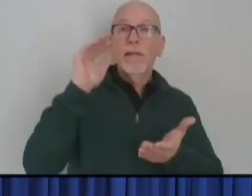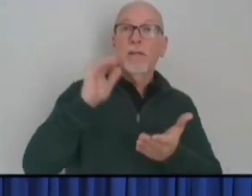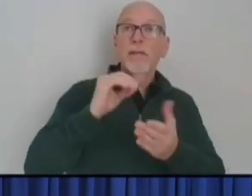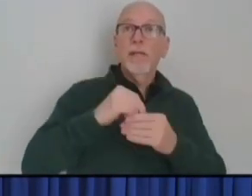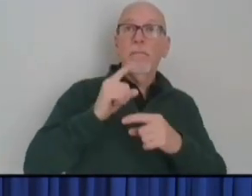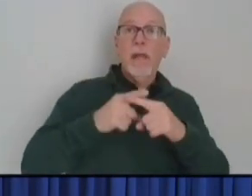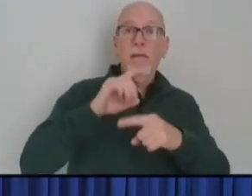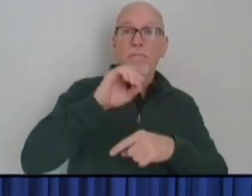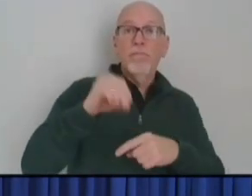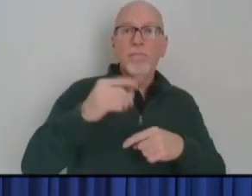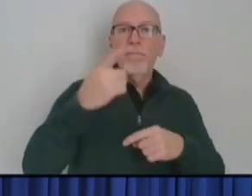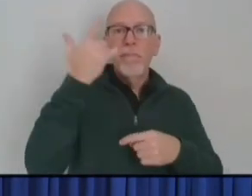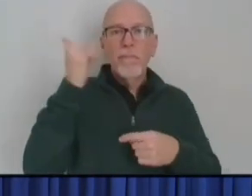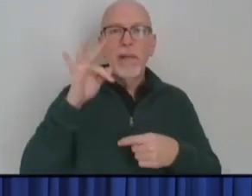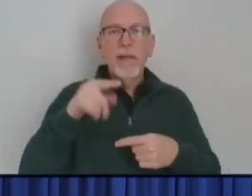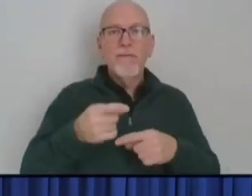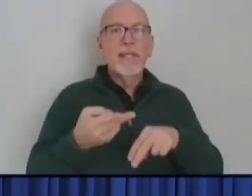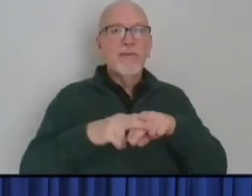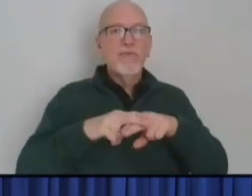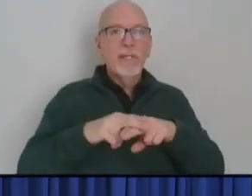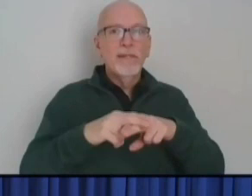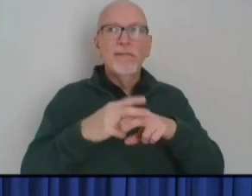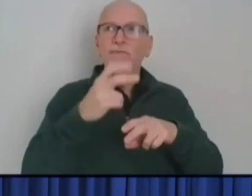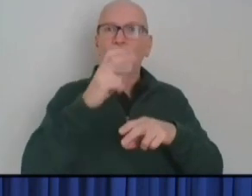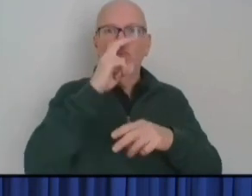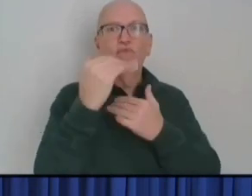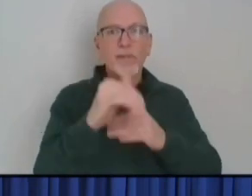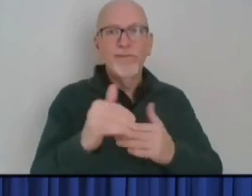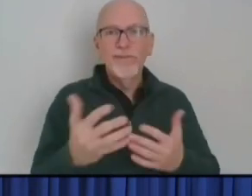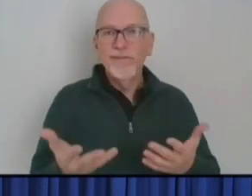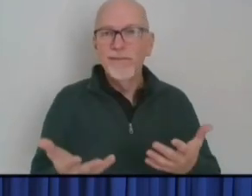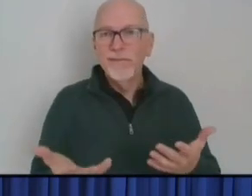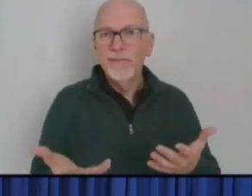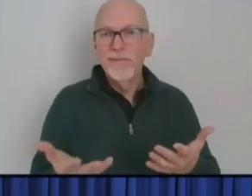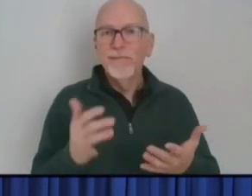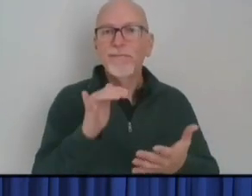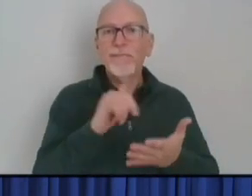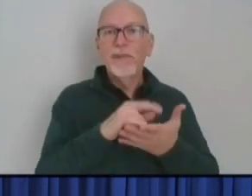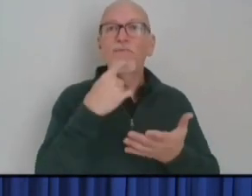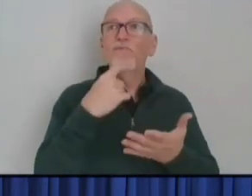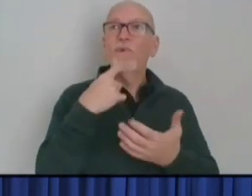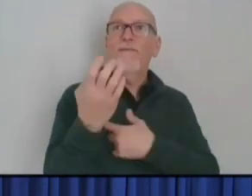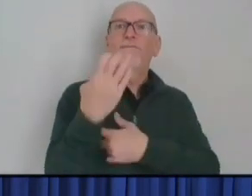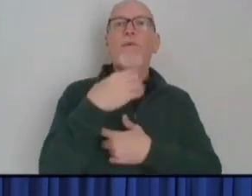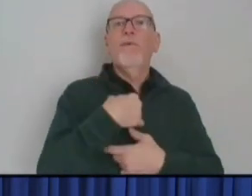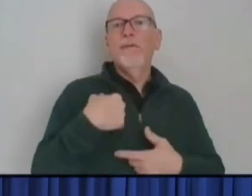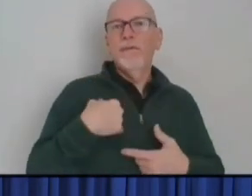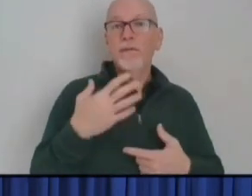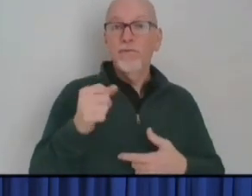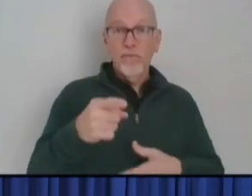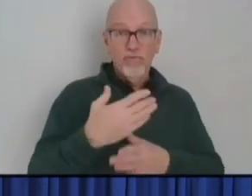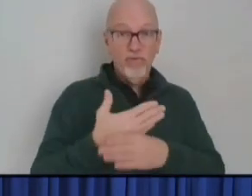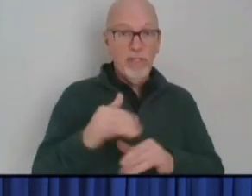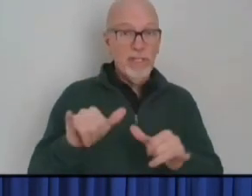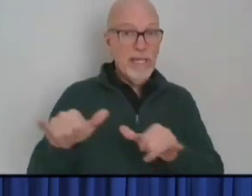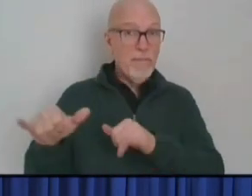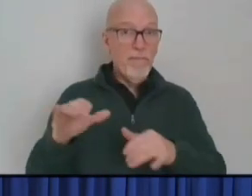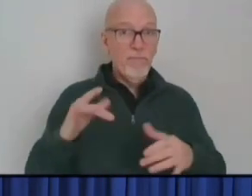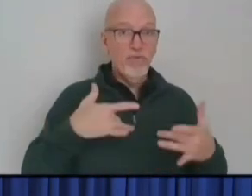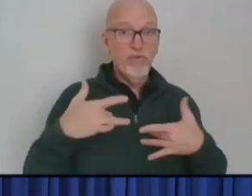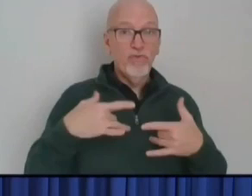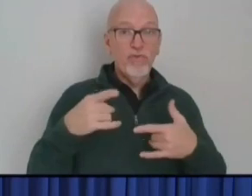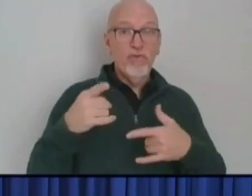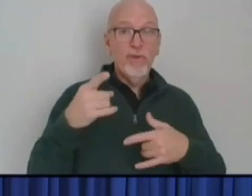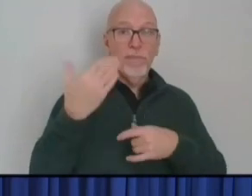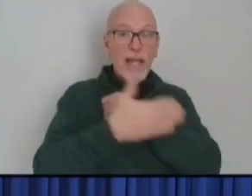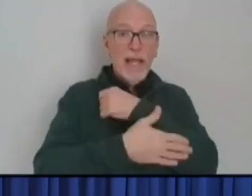partially as a result of the increased restrictions which the red rating brought. Do you share those concerns as counties move up